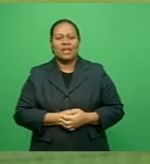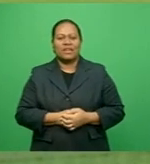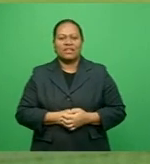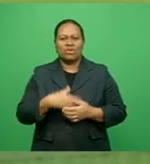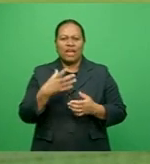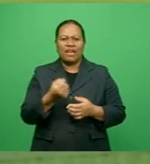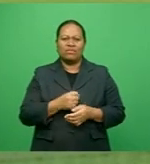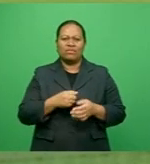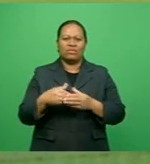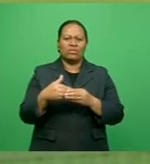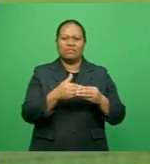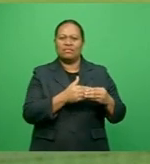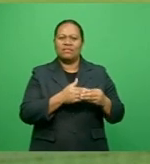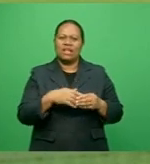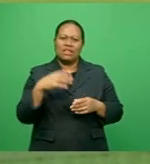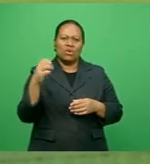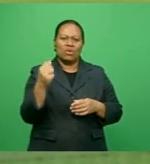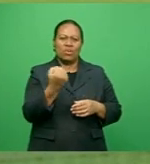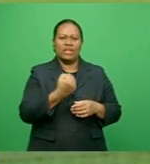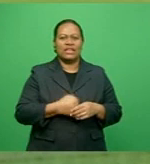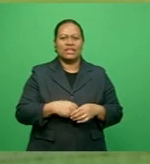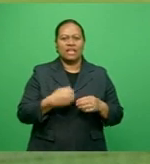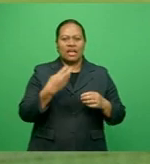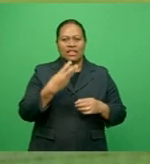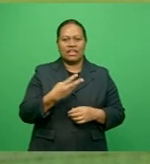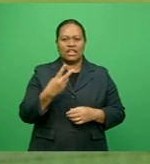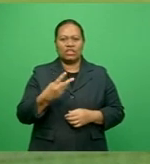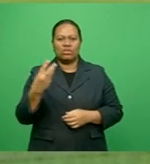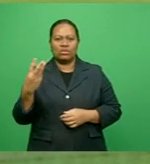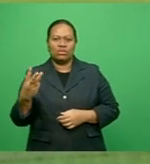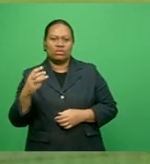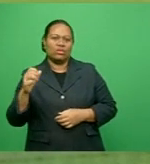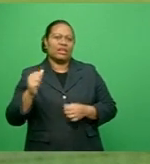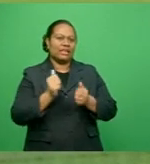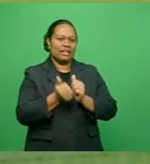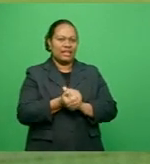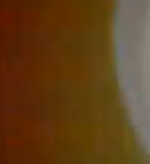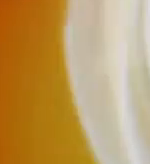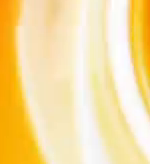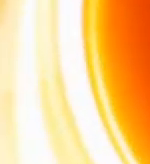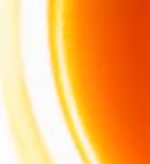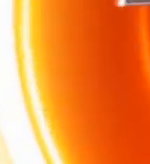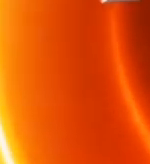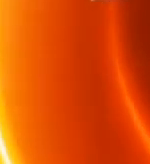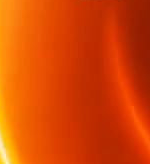Cowboys legend Gavin Cooper a winning finish to his stellar 332-game career.